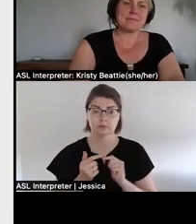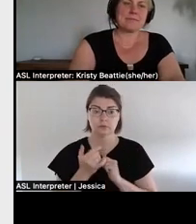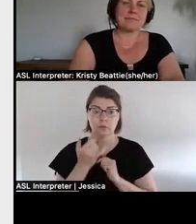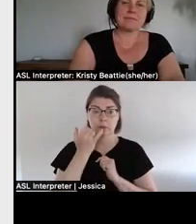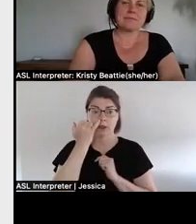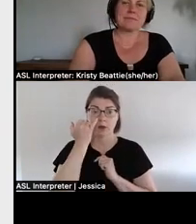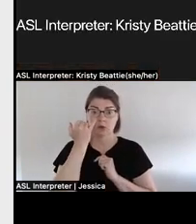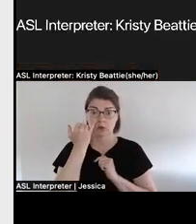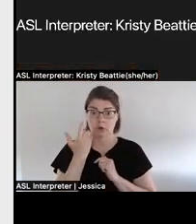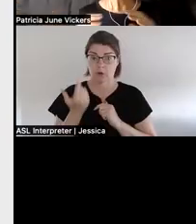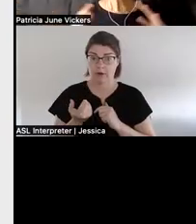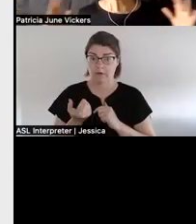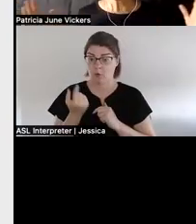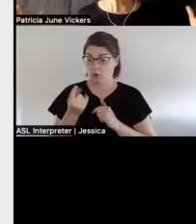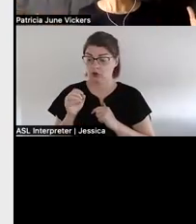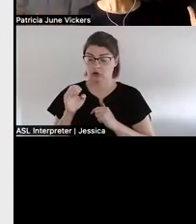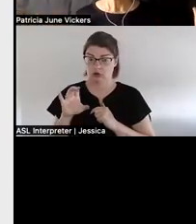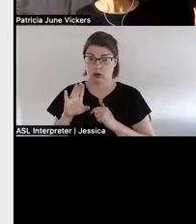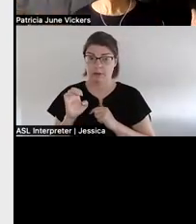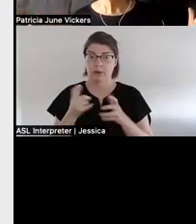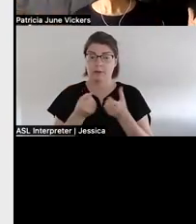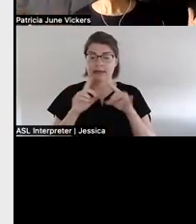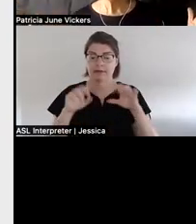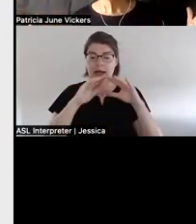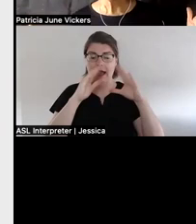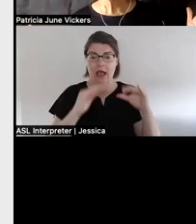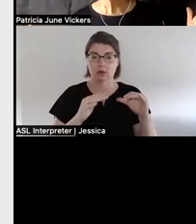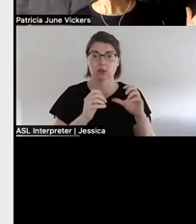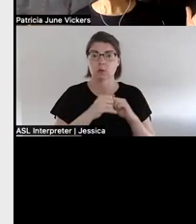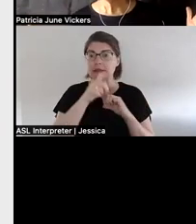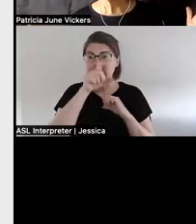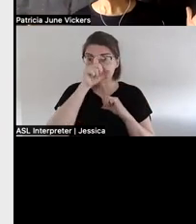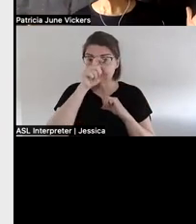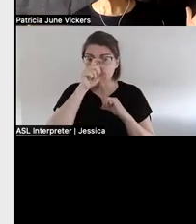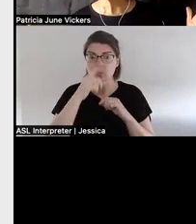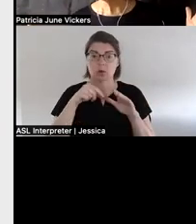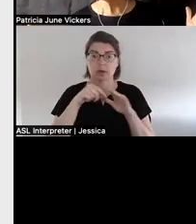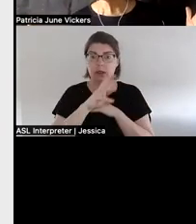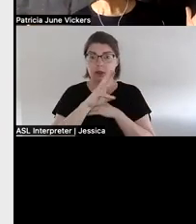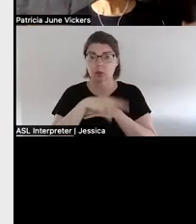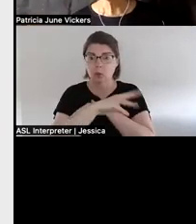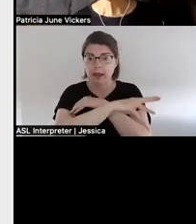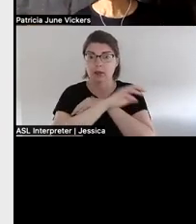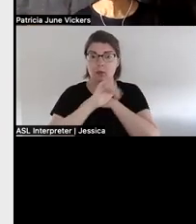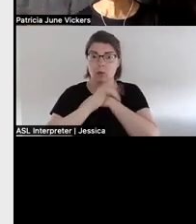of eagles or several of killer whales or ravens or wolves